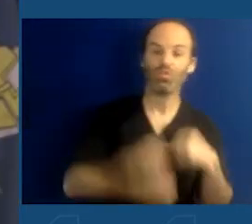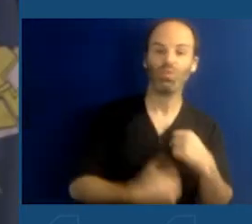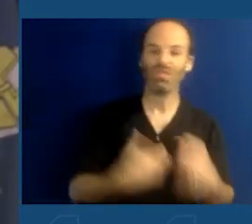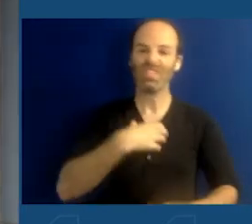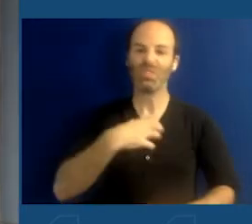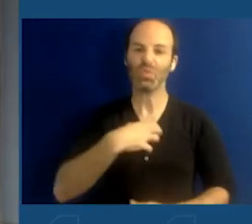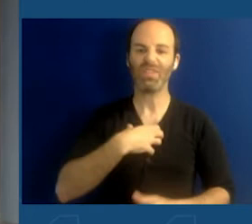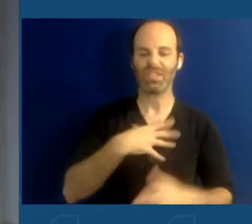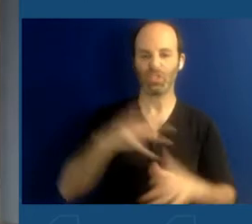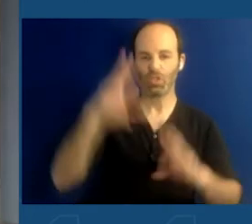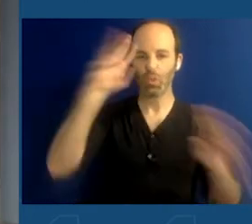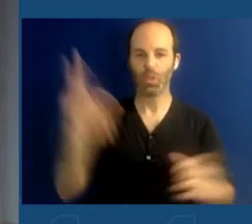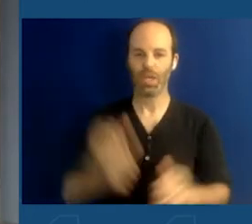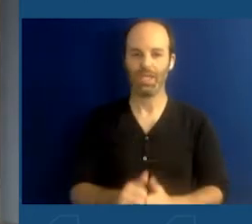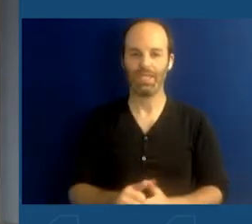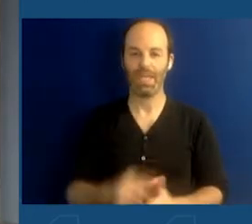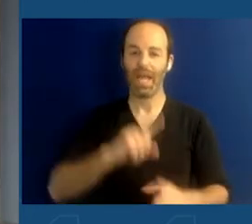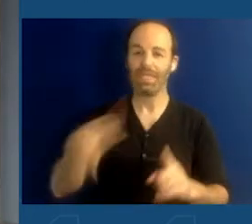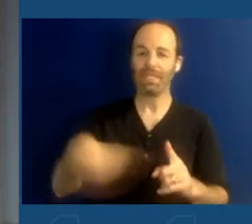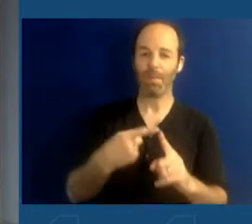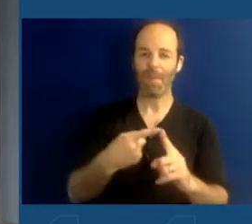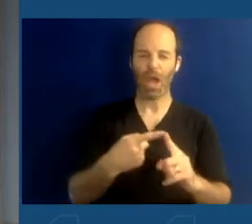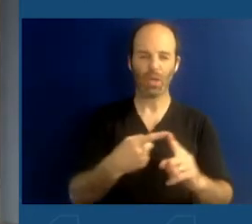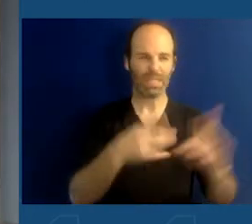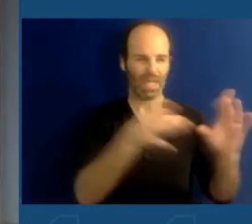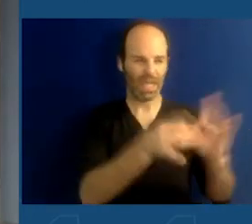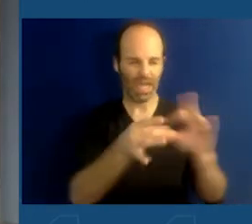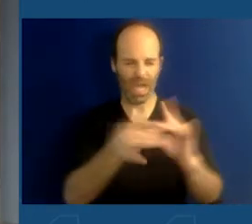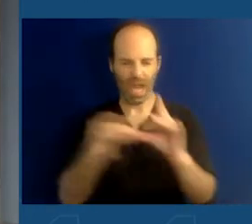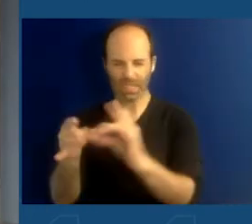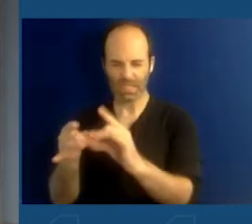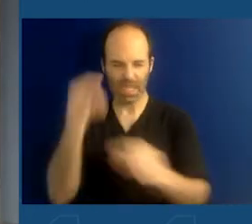It's about connecting the dots to reduce the violence.